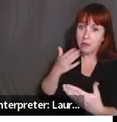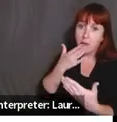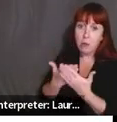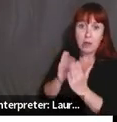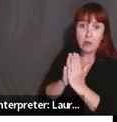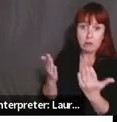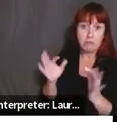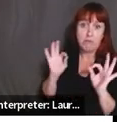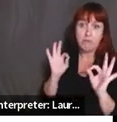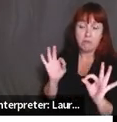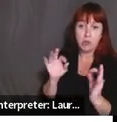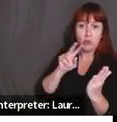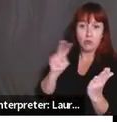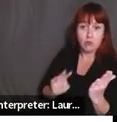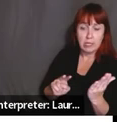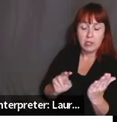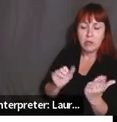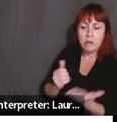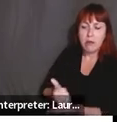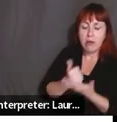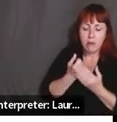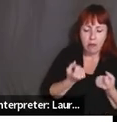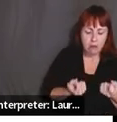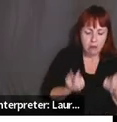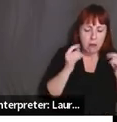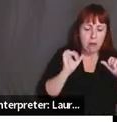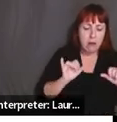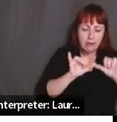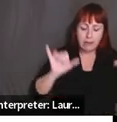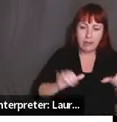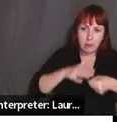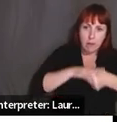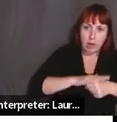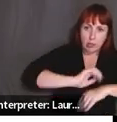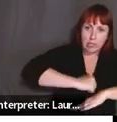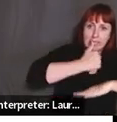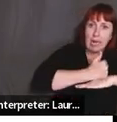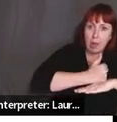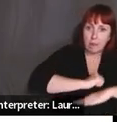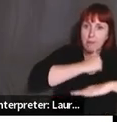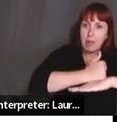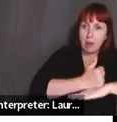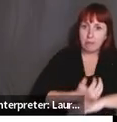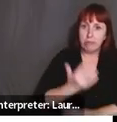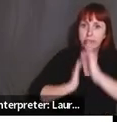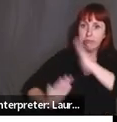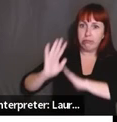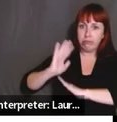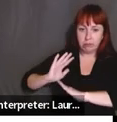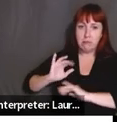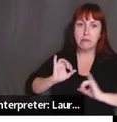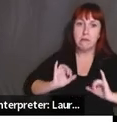resource in order to understand how the systems of oppressions were set in place in those times. Um,